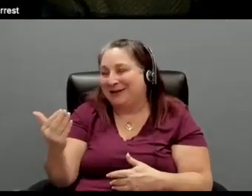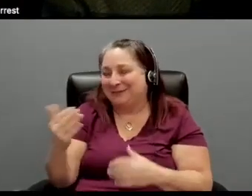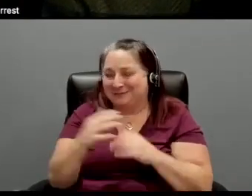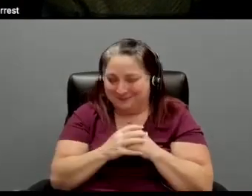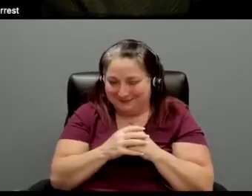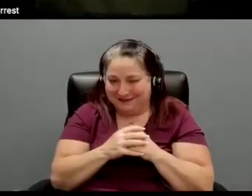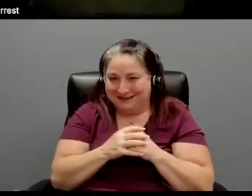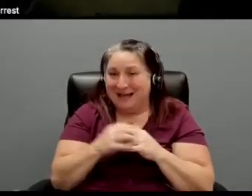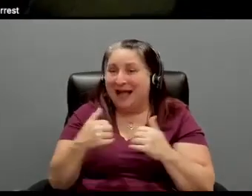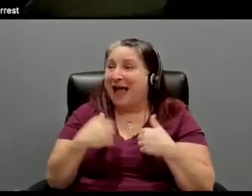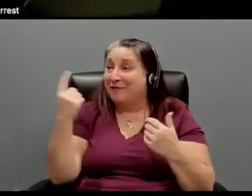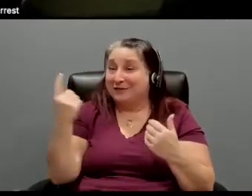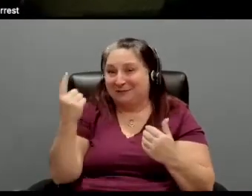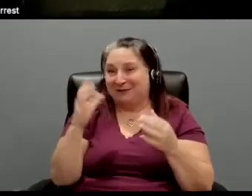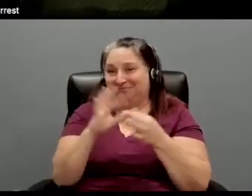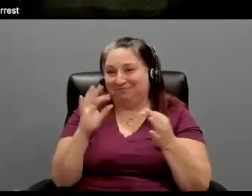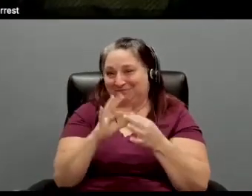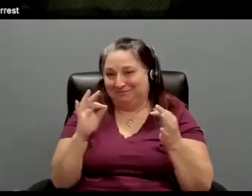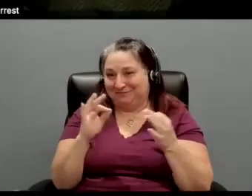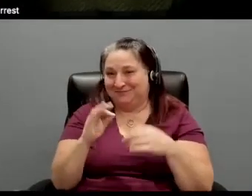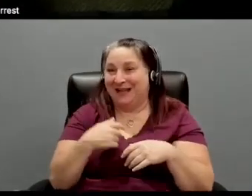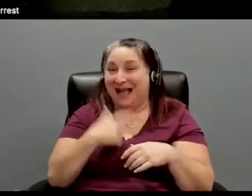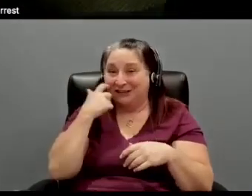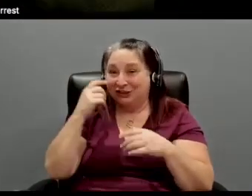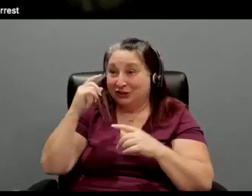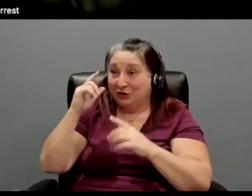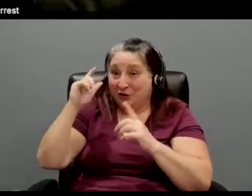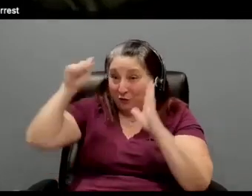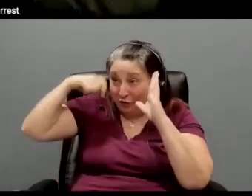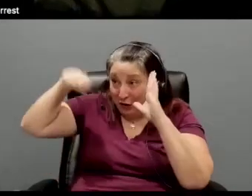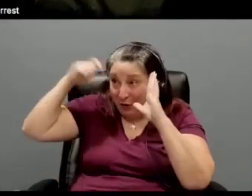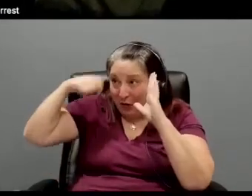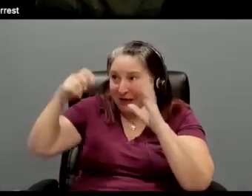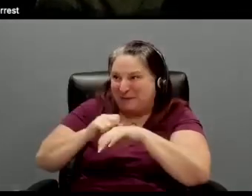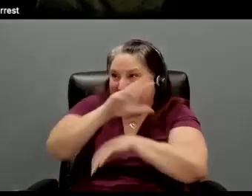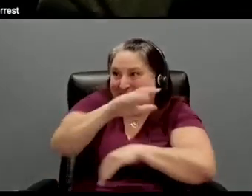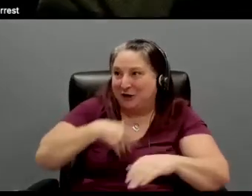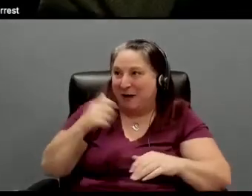just have one thing to say. I just recorded that whole thing and I'm sending it to my agent.